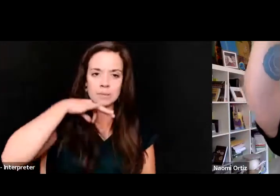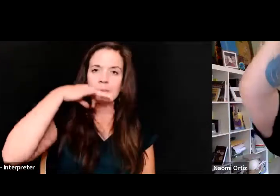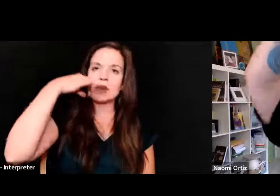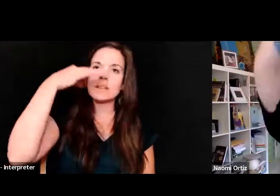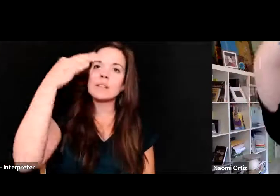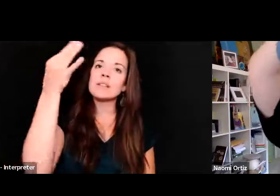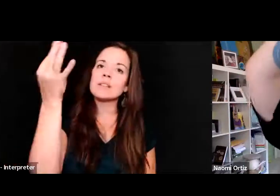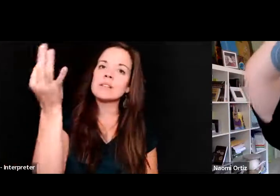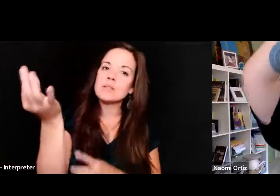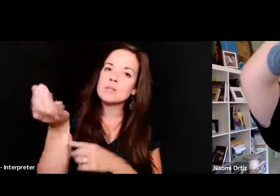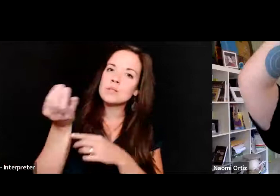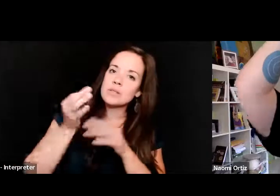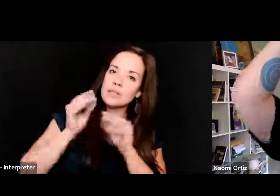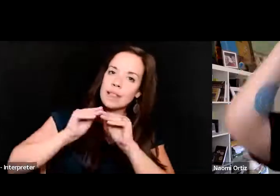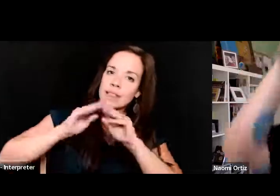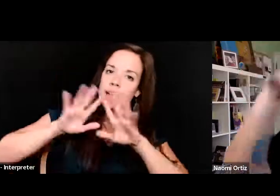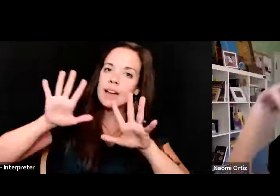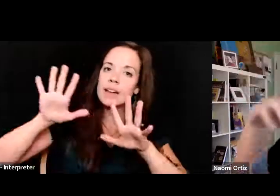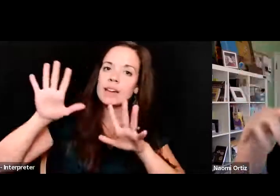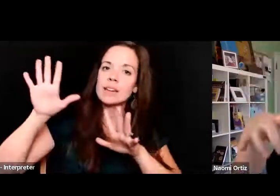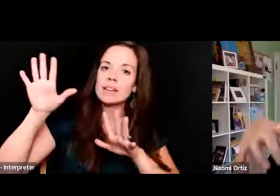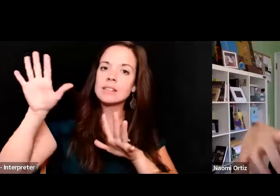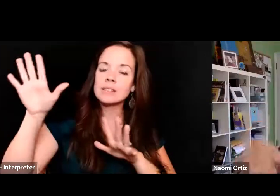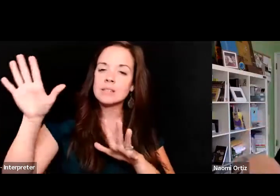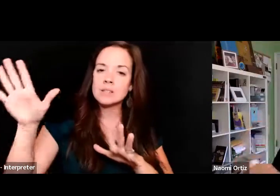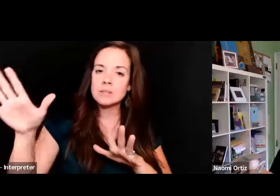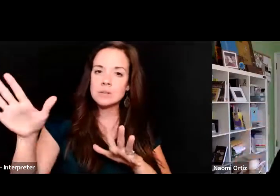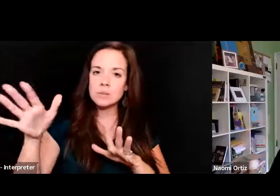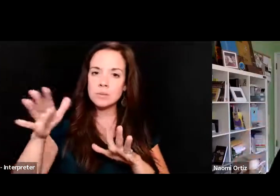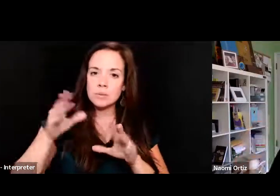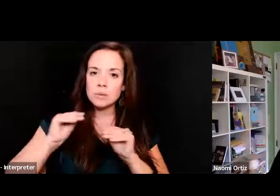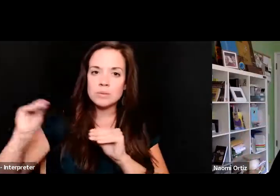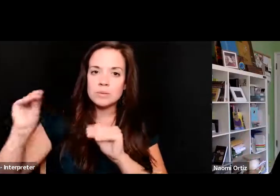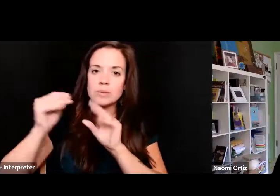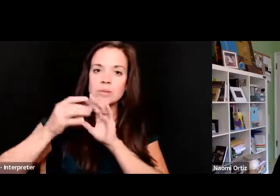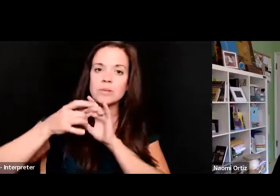With a swing. Thrust. Release.